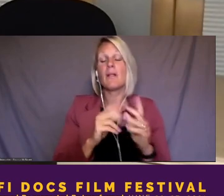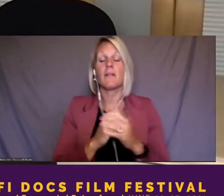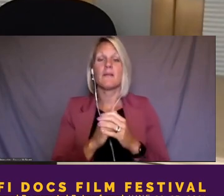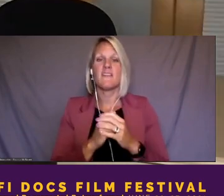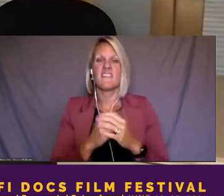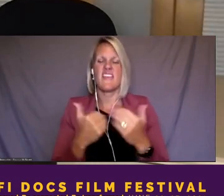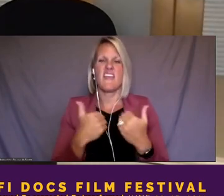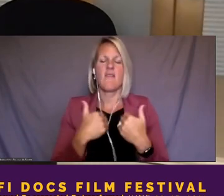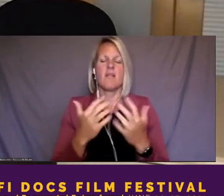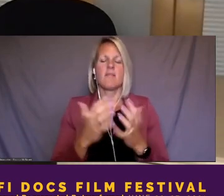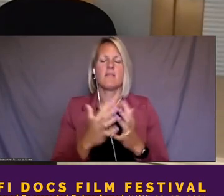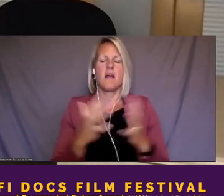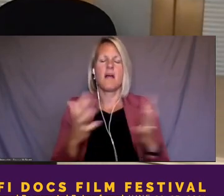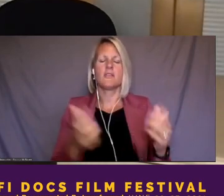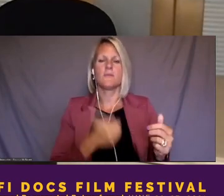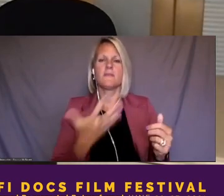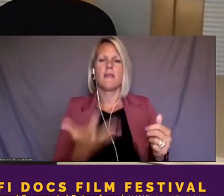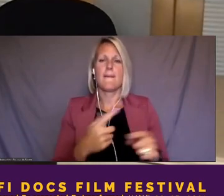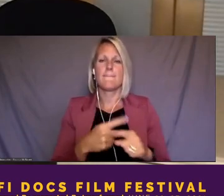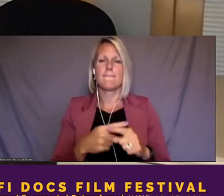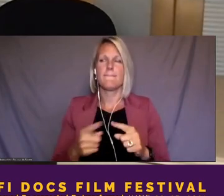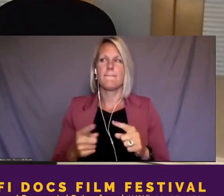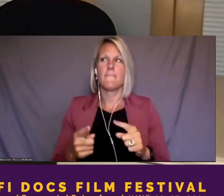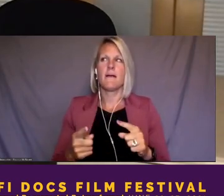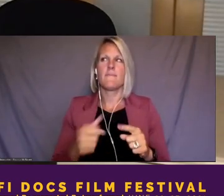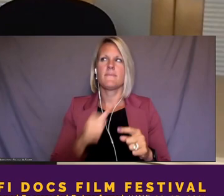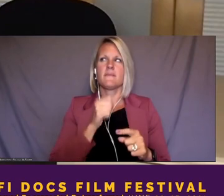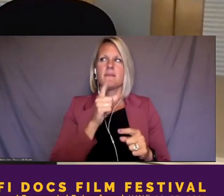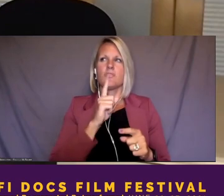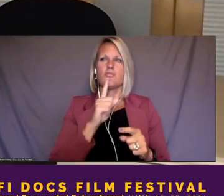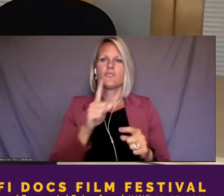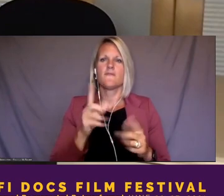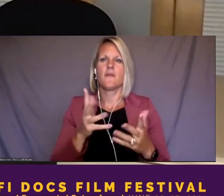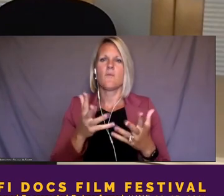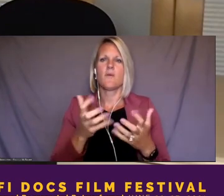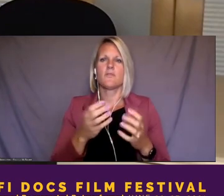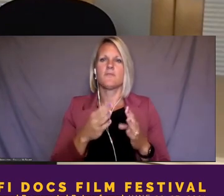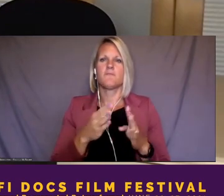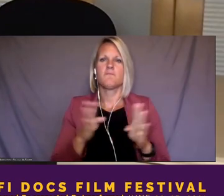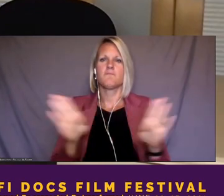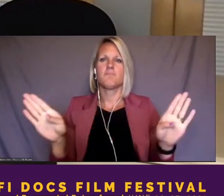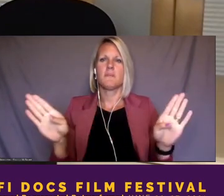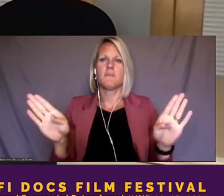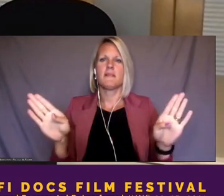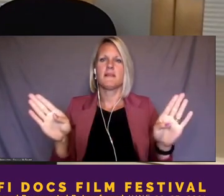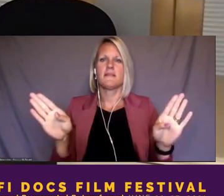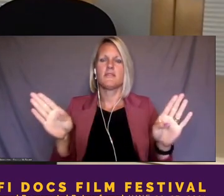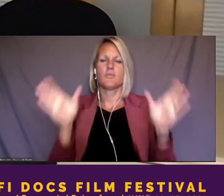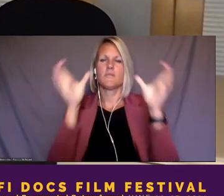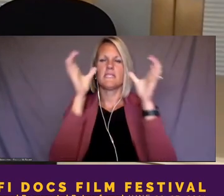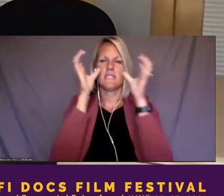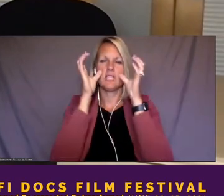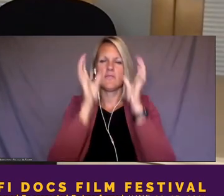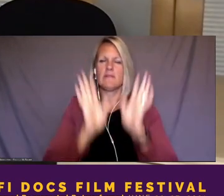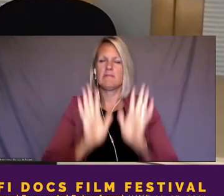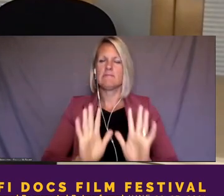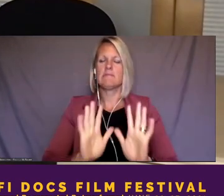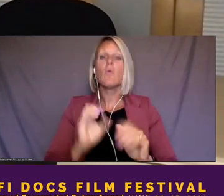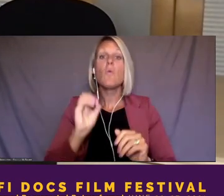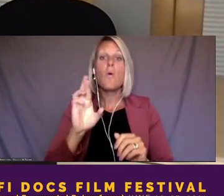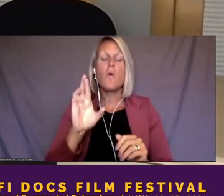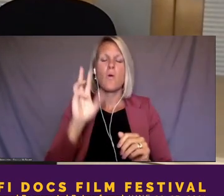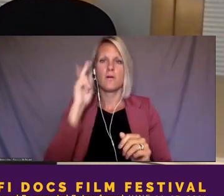but they're not quite sure they want the public to hear it. Um, or they're conscious of their coworkers and, and family. Um,